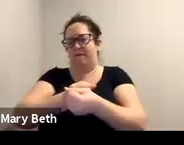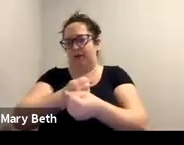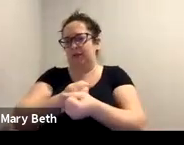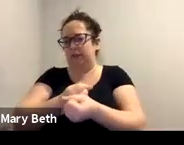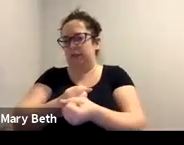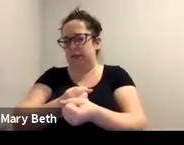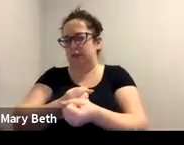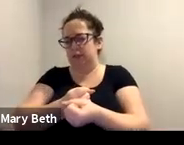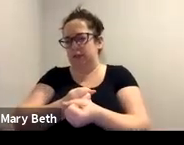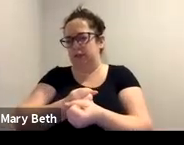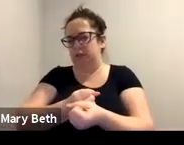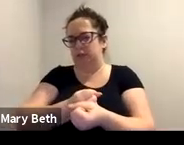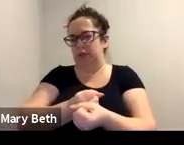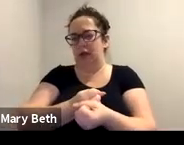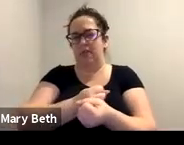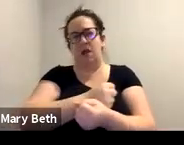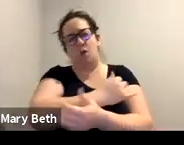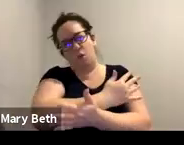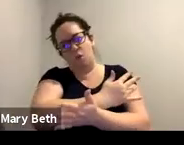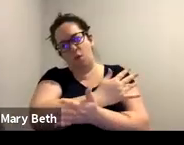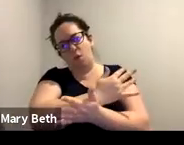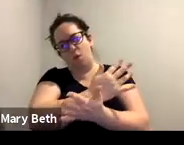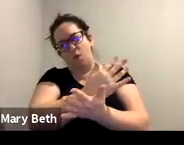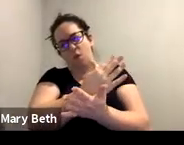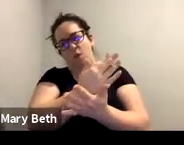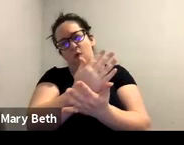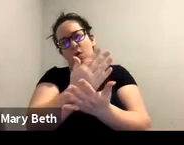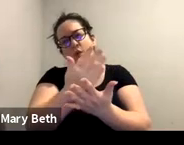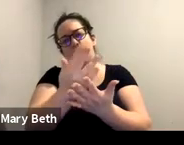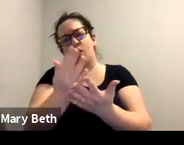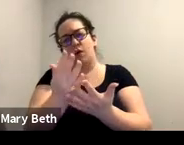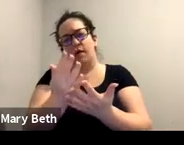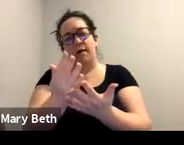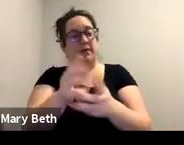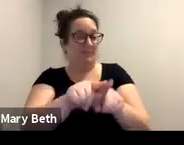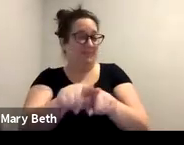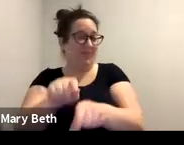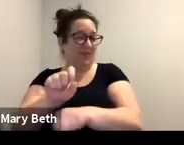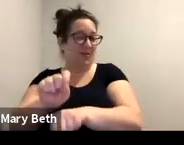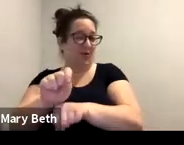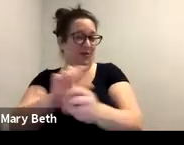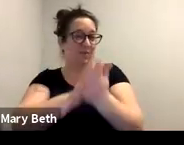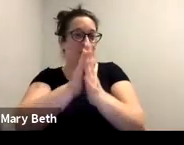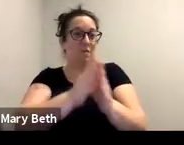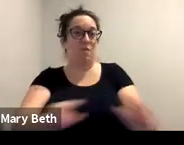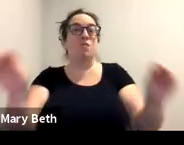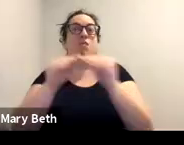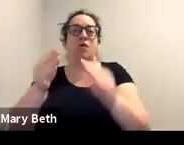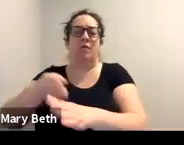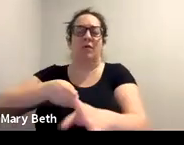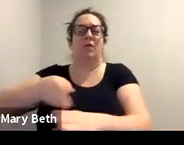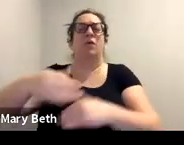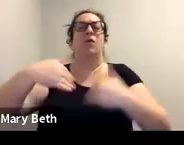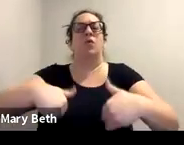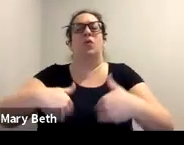out as generalists. And over time, as, uh, as the work has become more professionalized, it's also become much